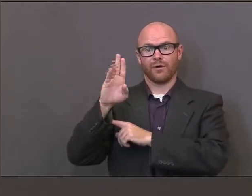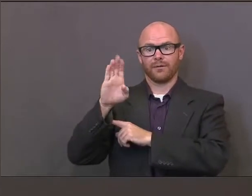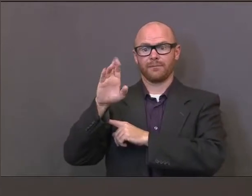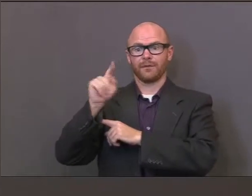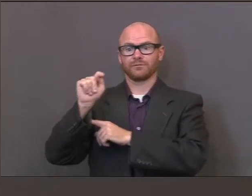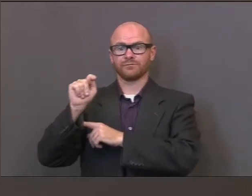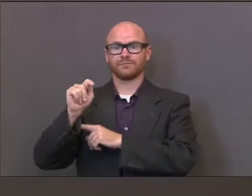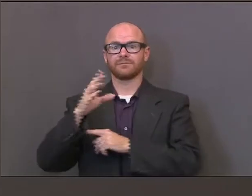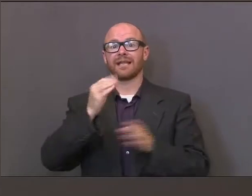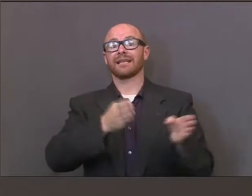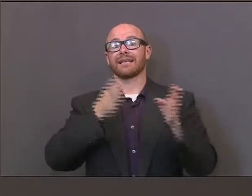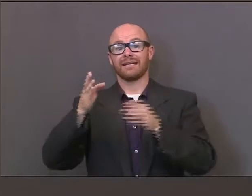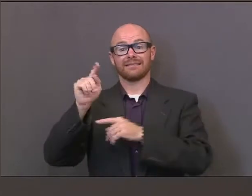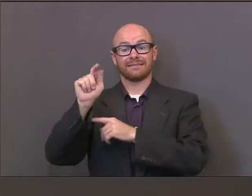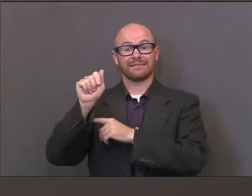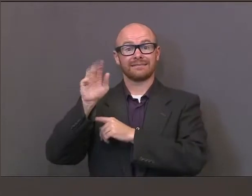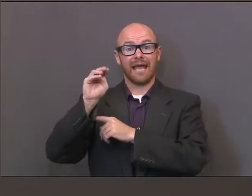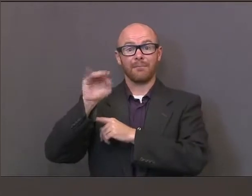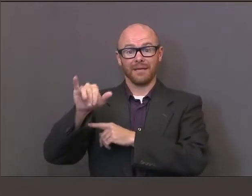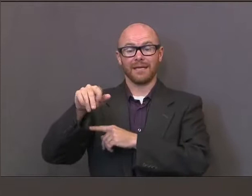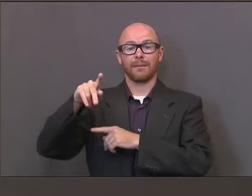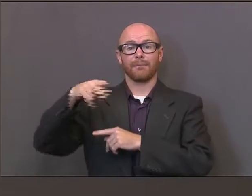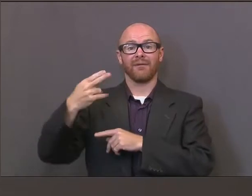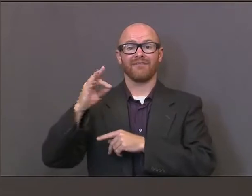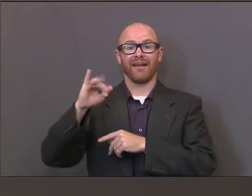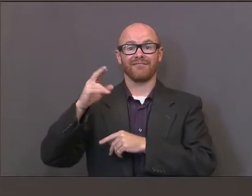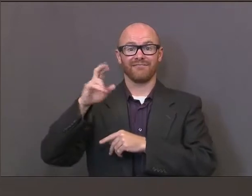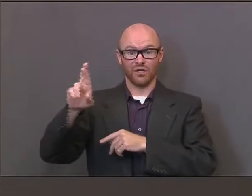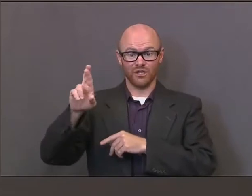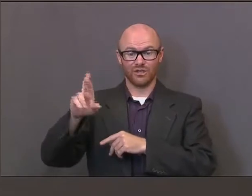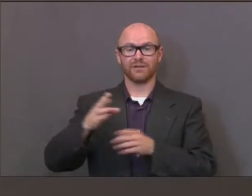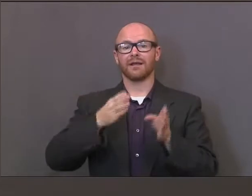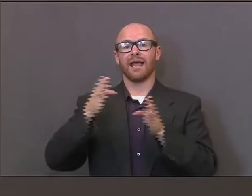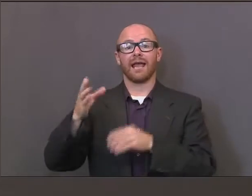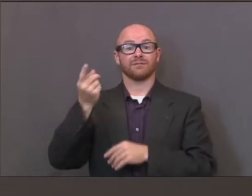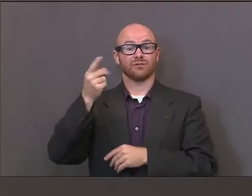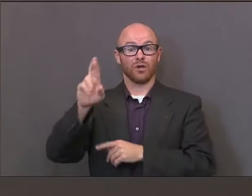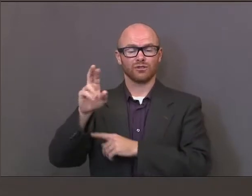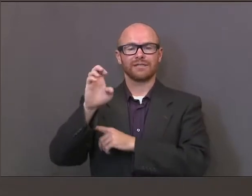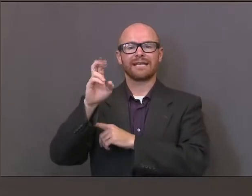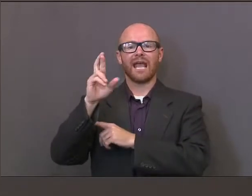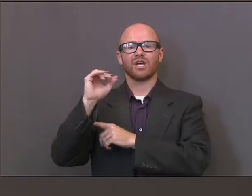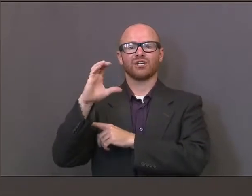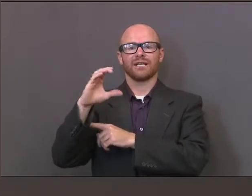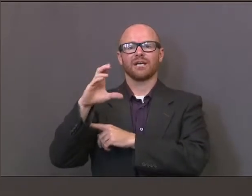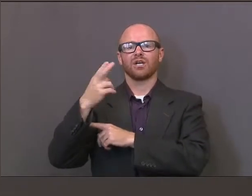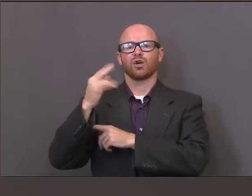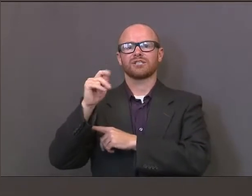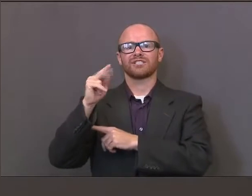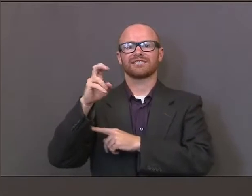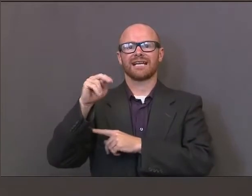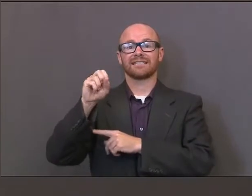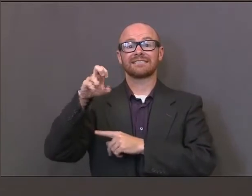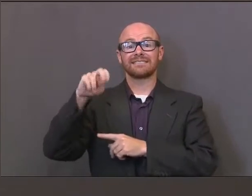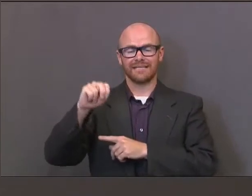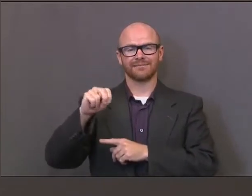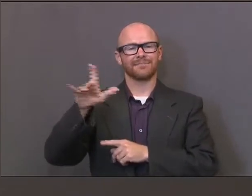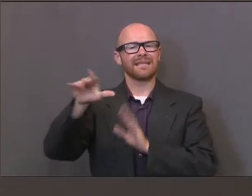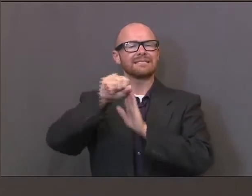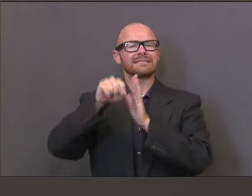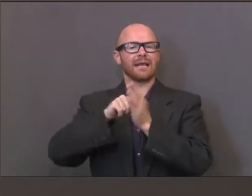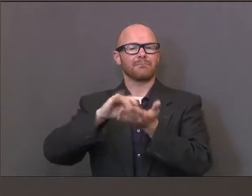Tammy Pfeiffer, and she will be followed by Dr. Eric Christensen, the state medical examiner. Dr. Dunn.